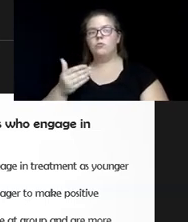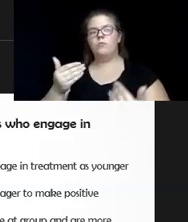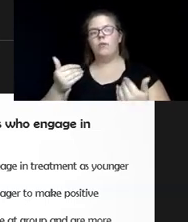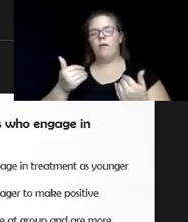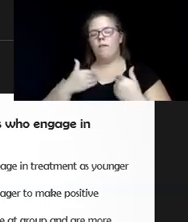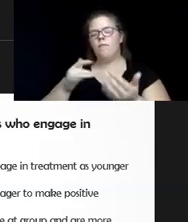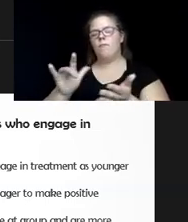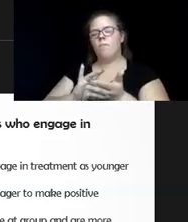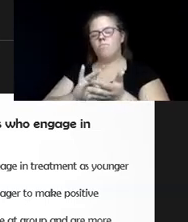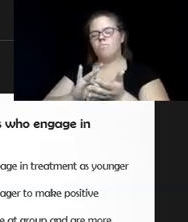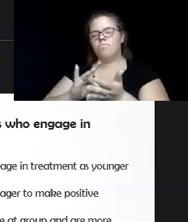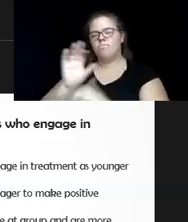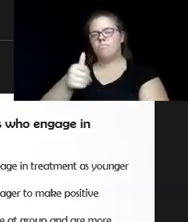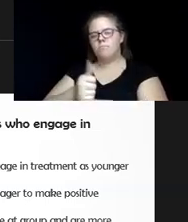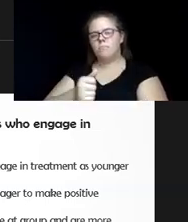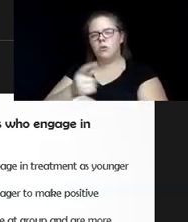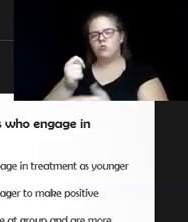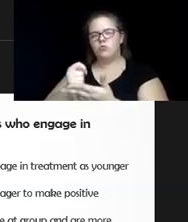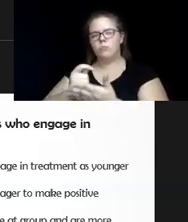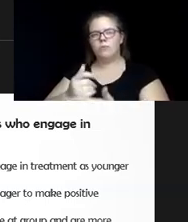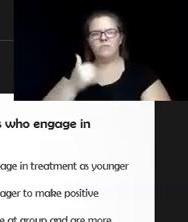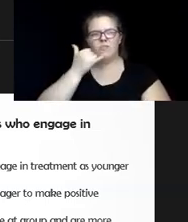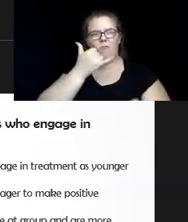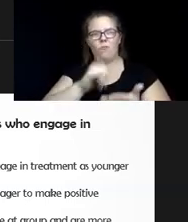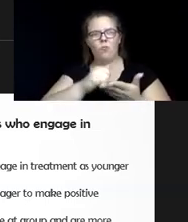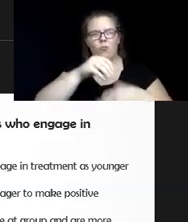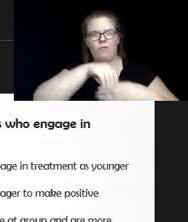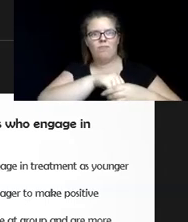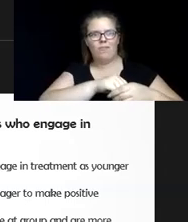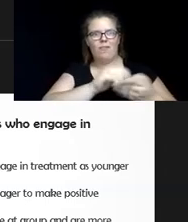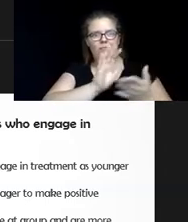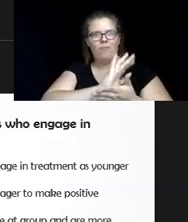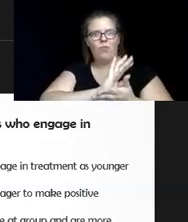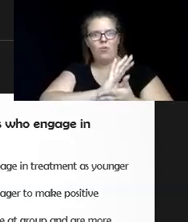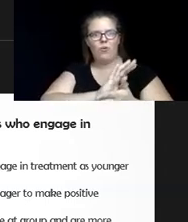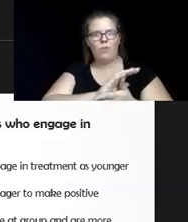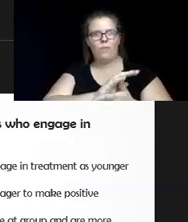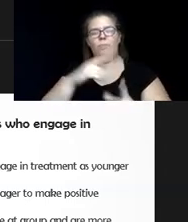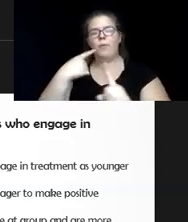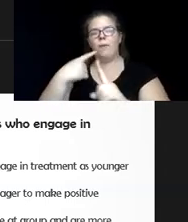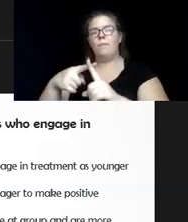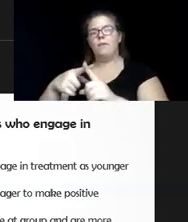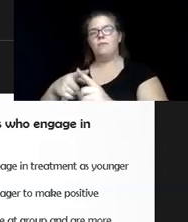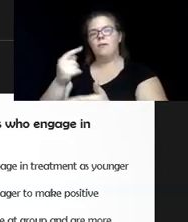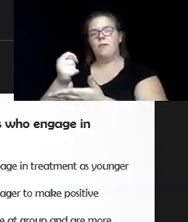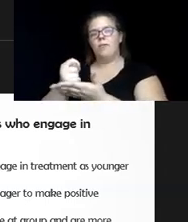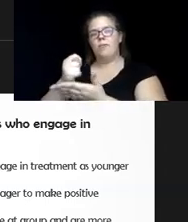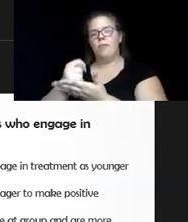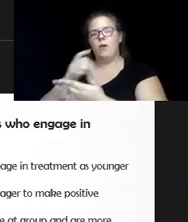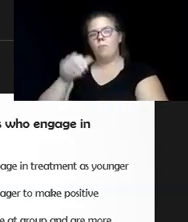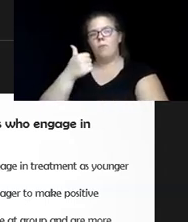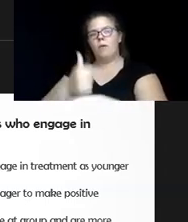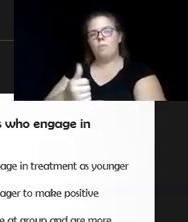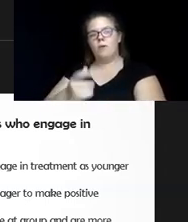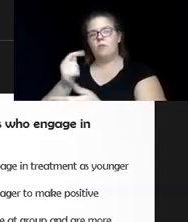medication-based treatment plus a therapy-based treatment plus